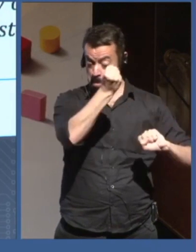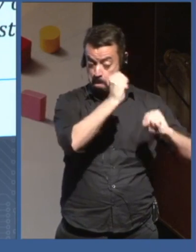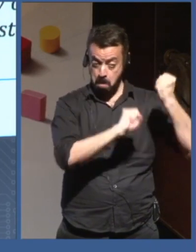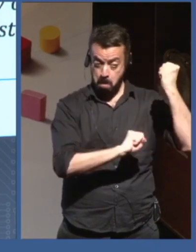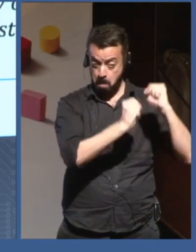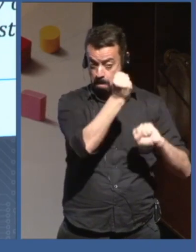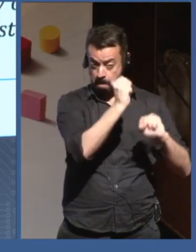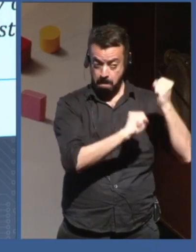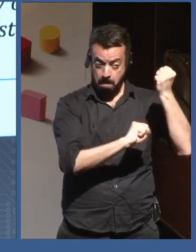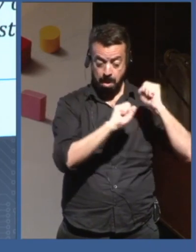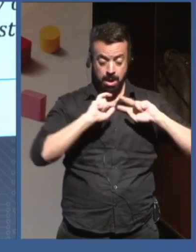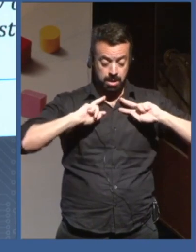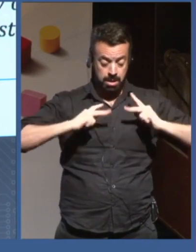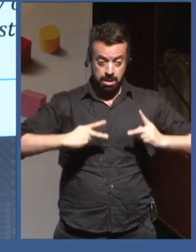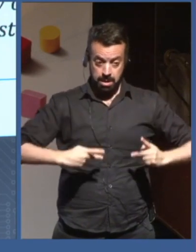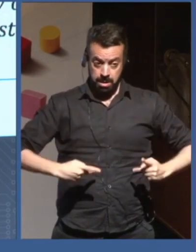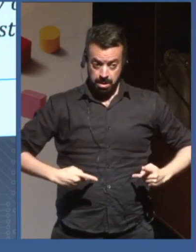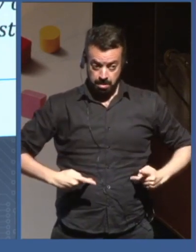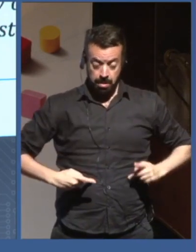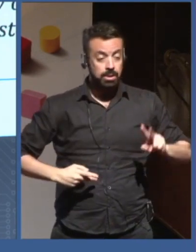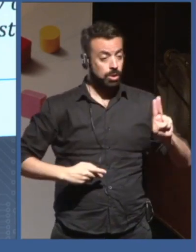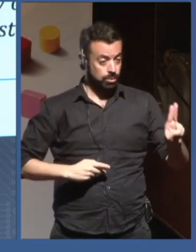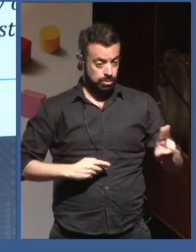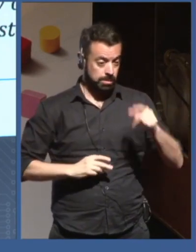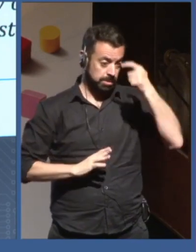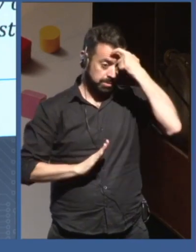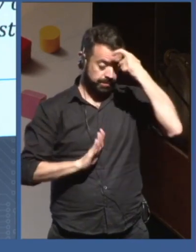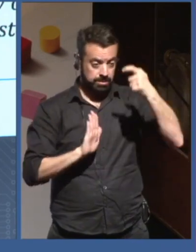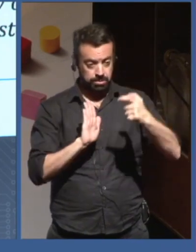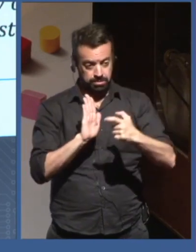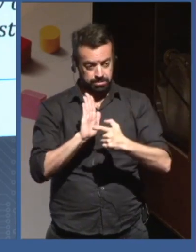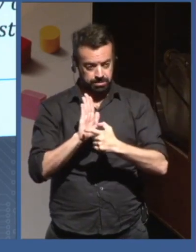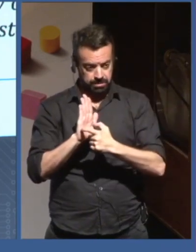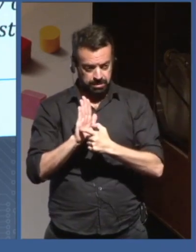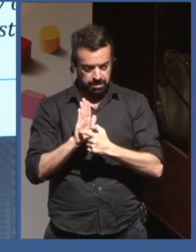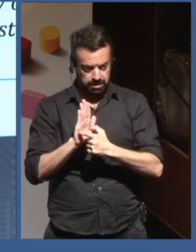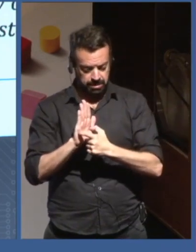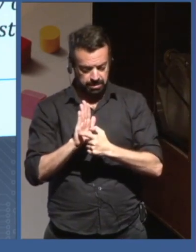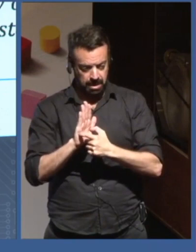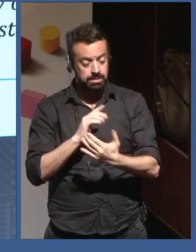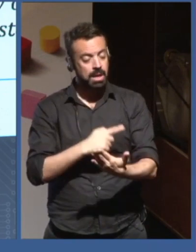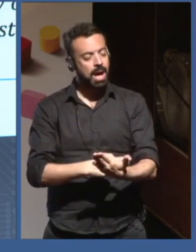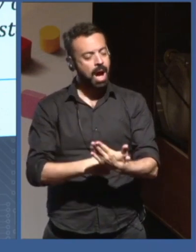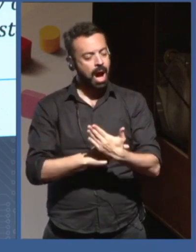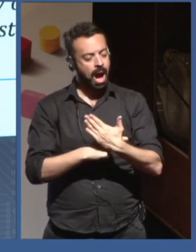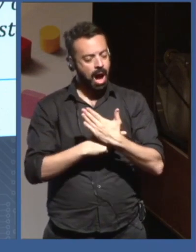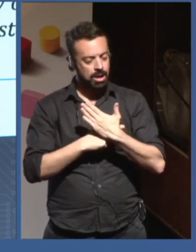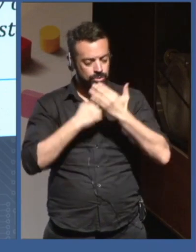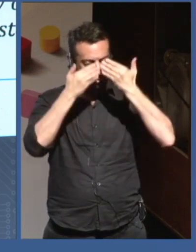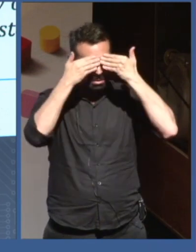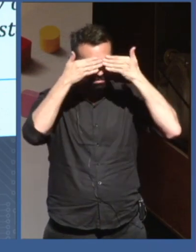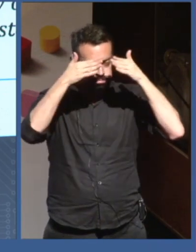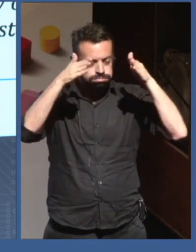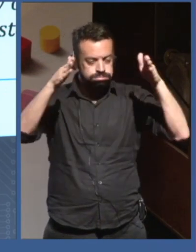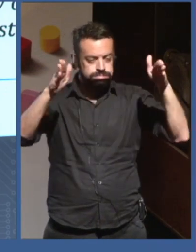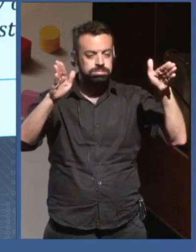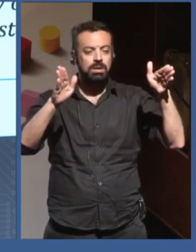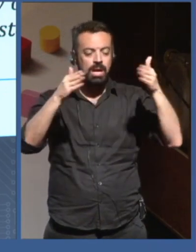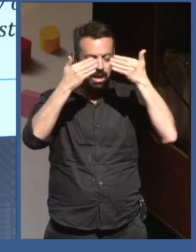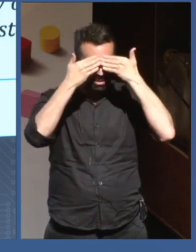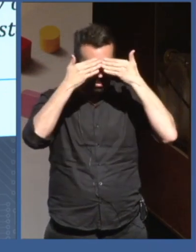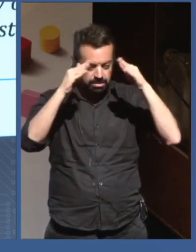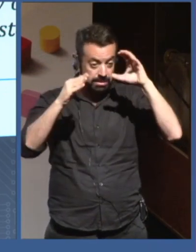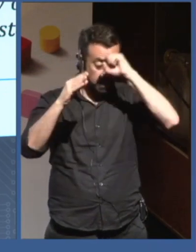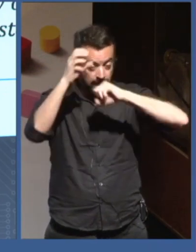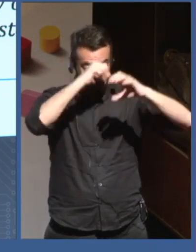inspiration for driving our societies, especially for making public decisions. So we